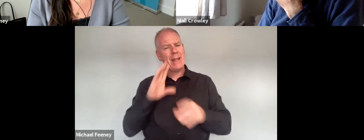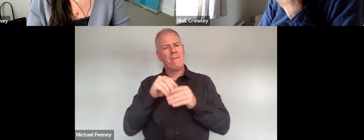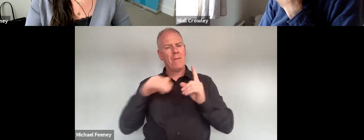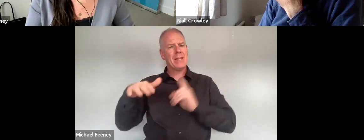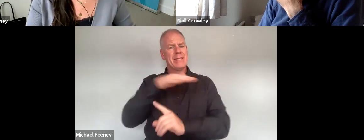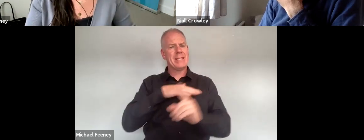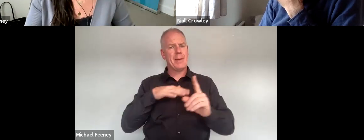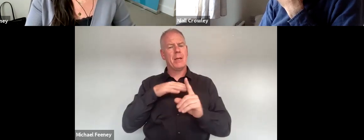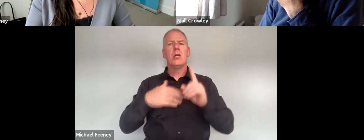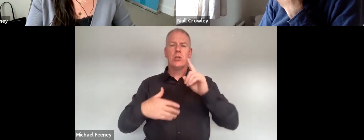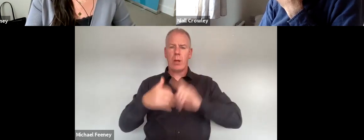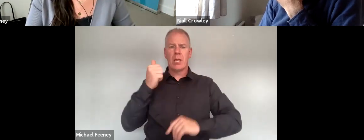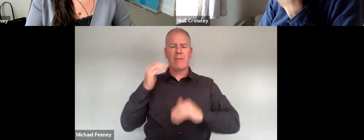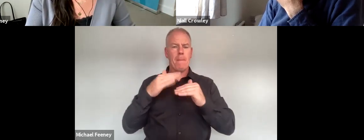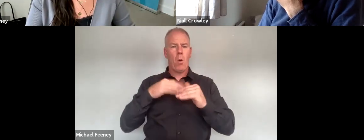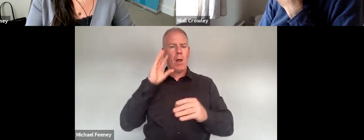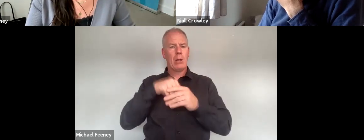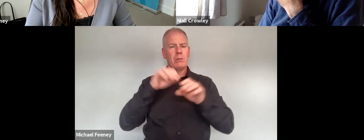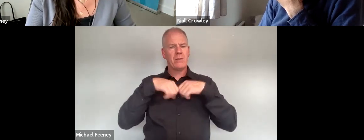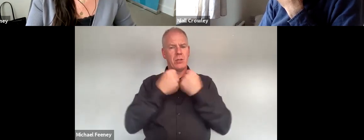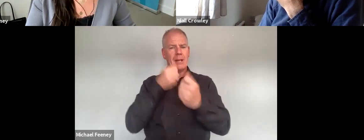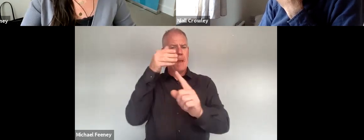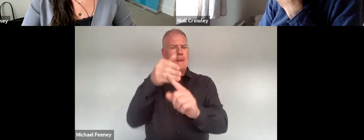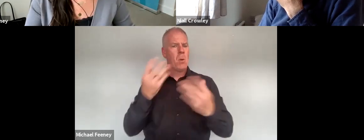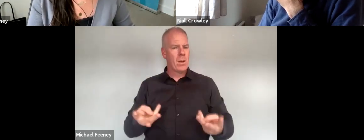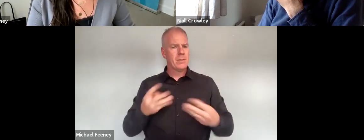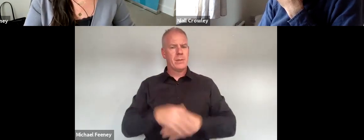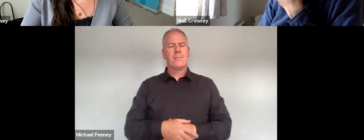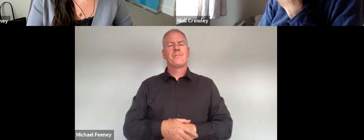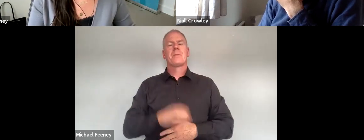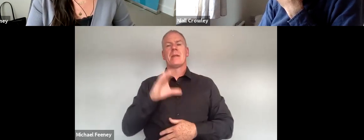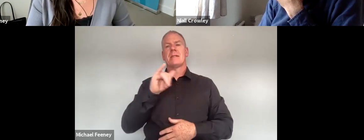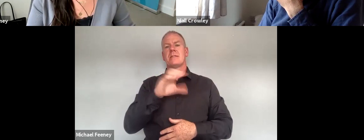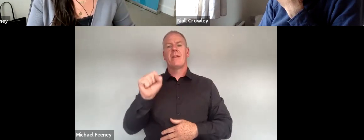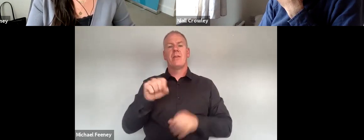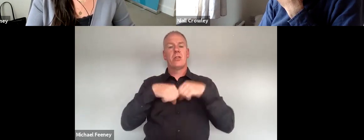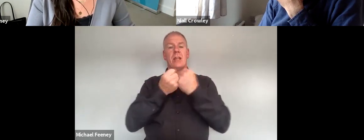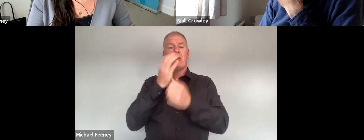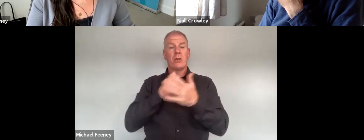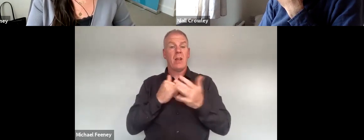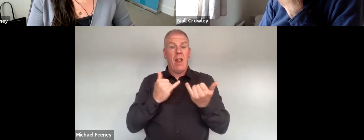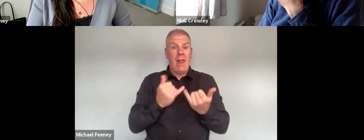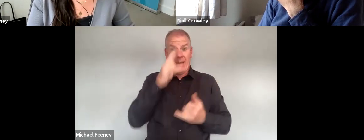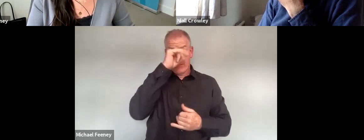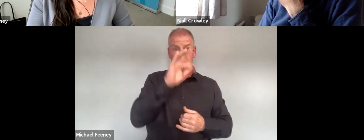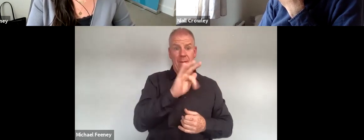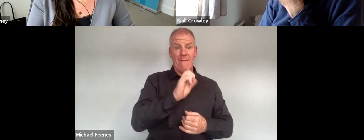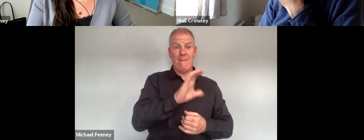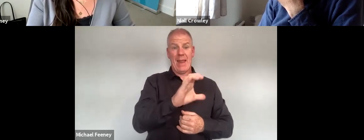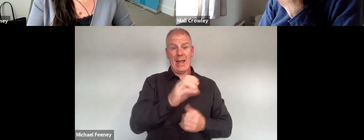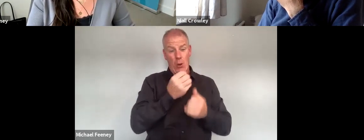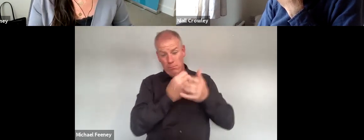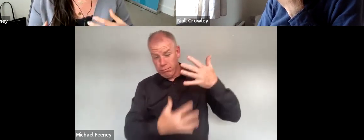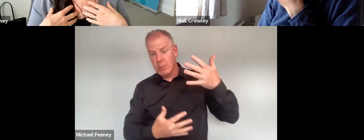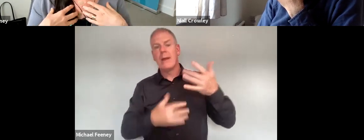works towards achieving a more just and inclusive society civil society organisations like FLAC and many others they make a vital contribution to